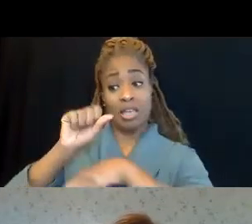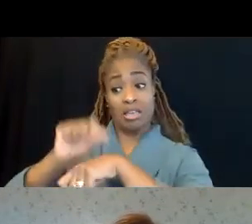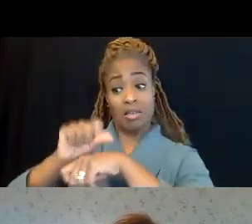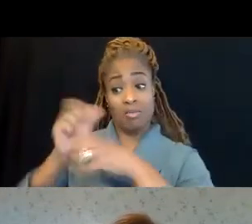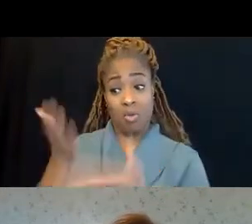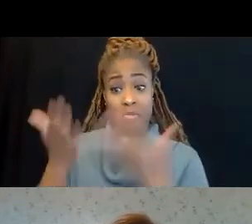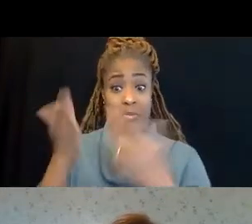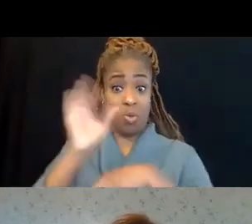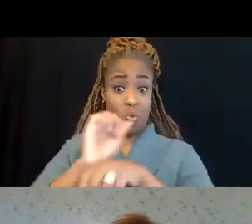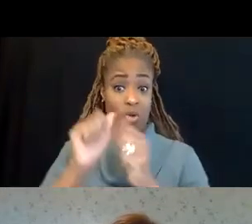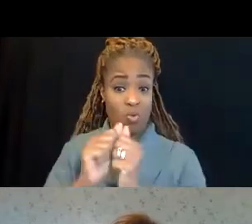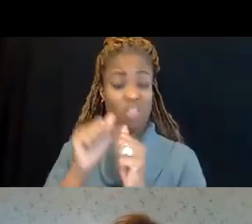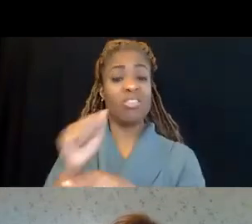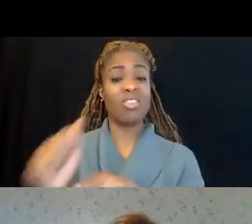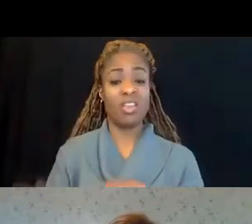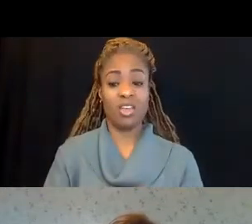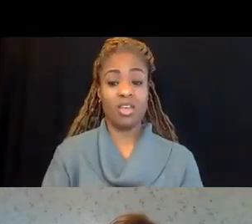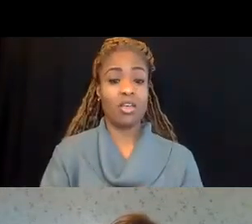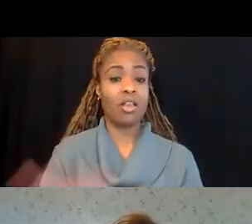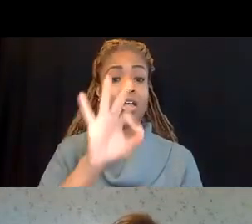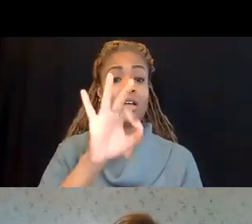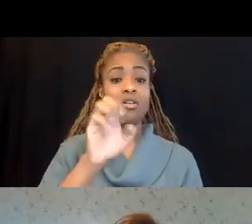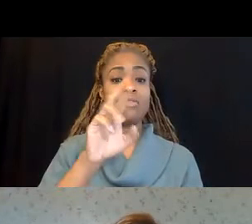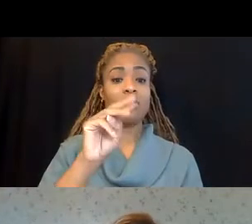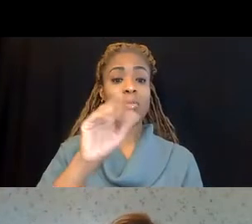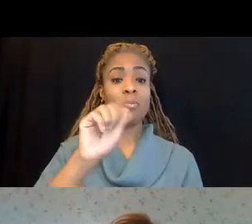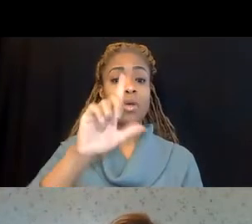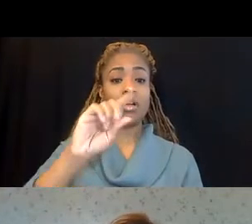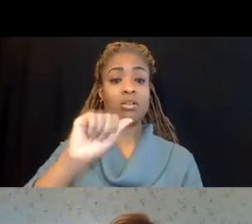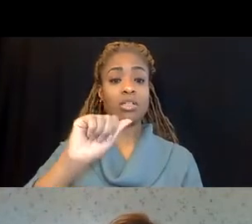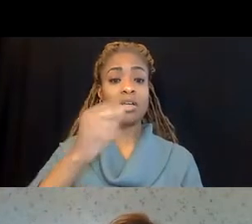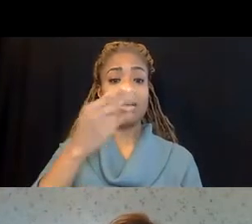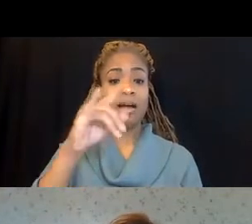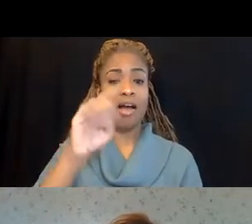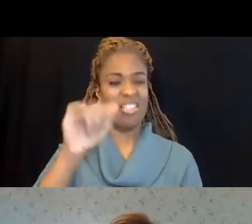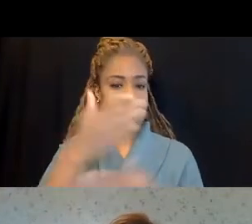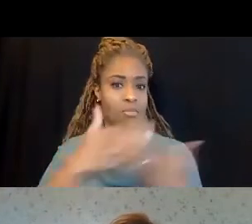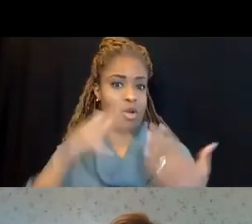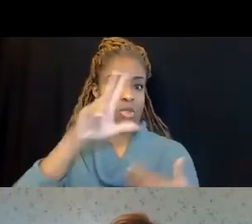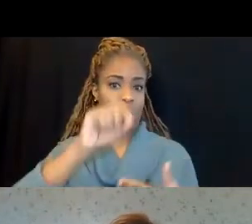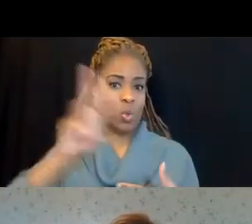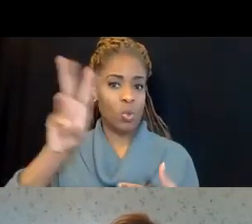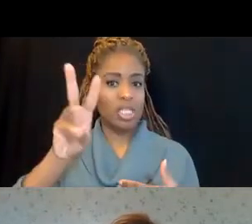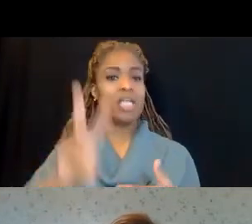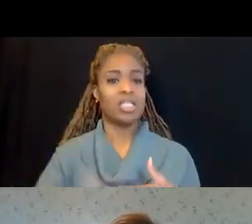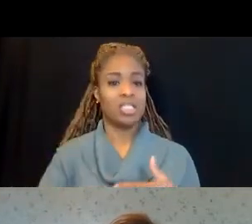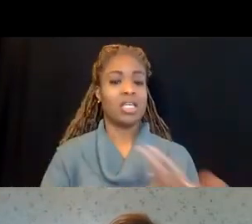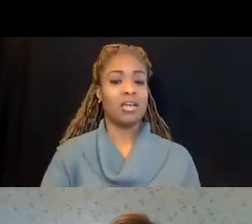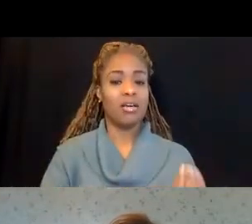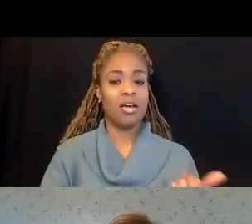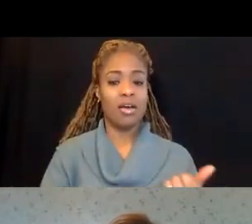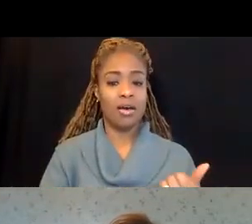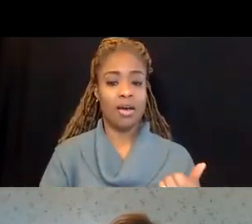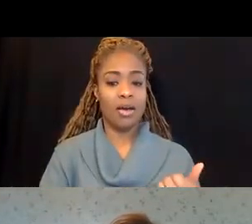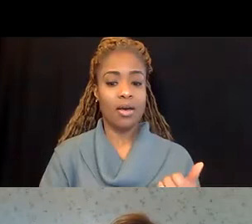with. So if they're working with formaldehyde, that's a part 306. And you would want to look at this